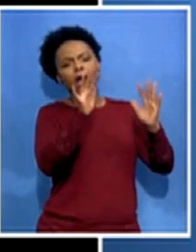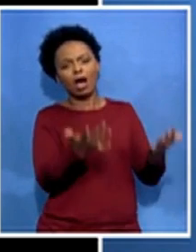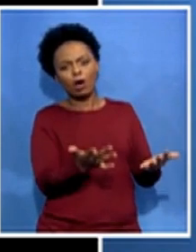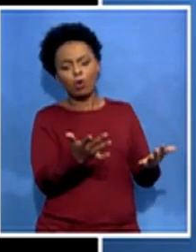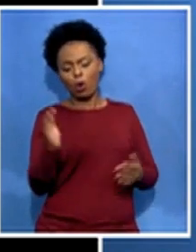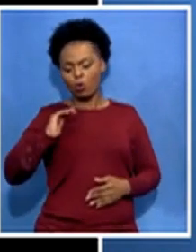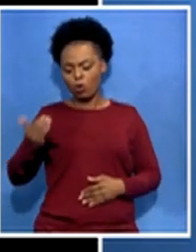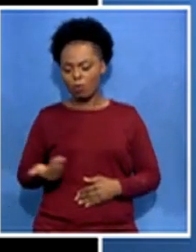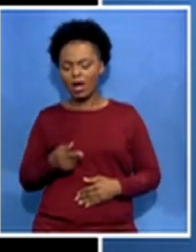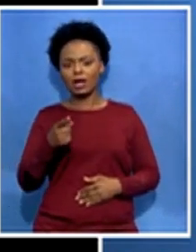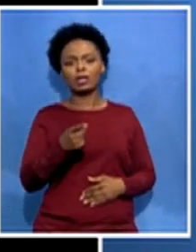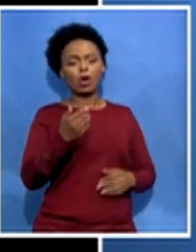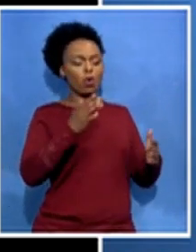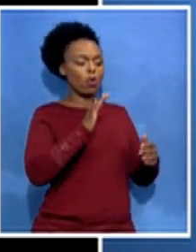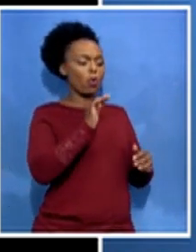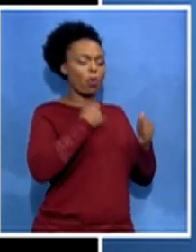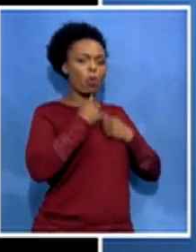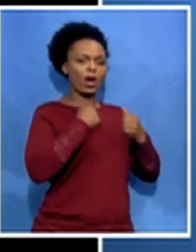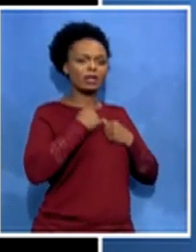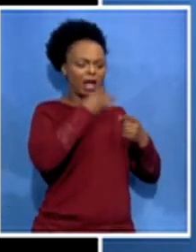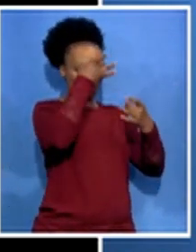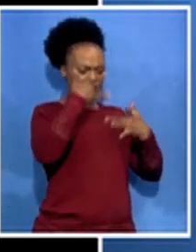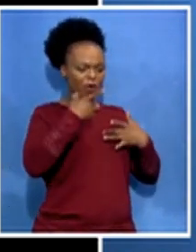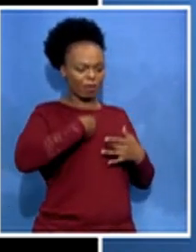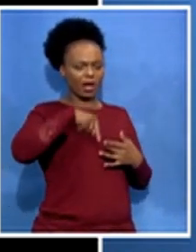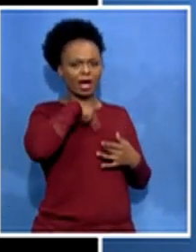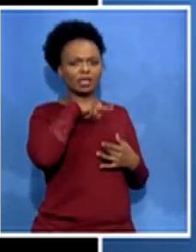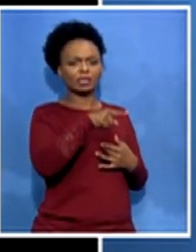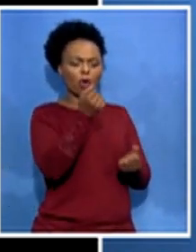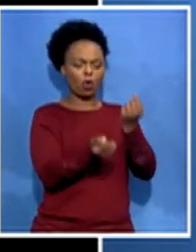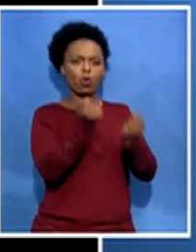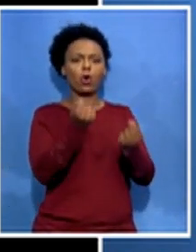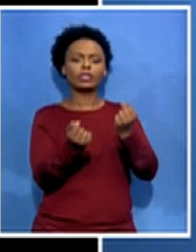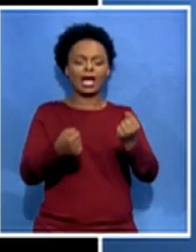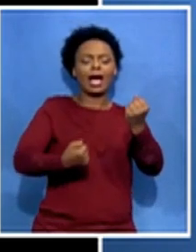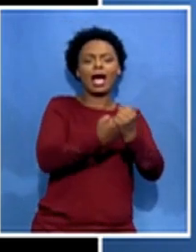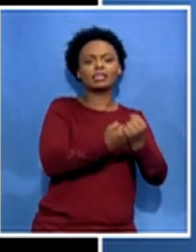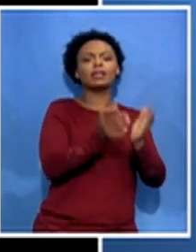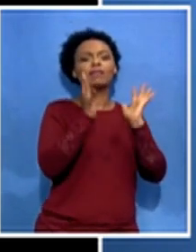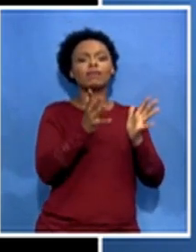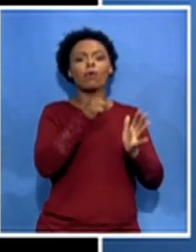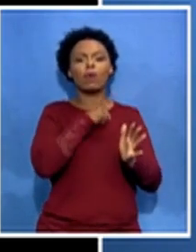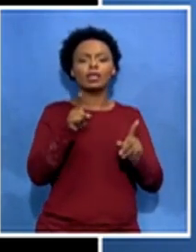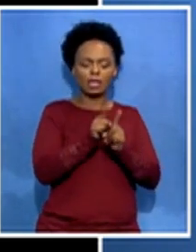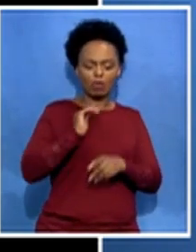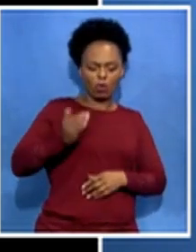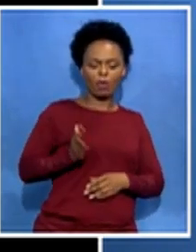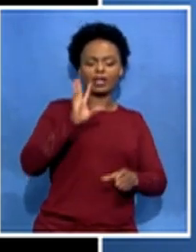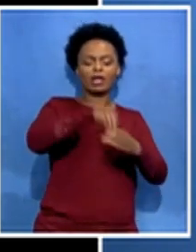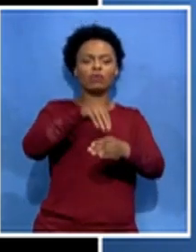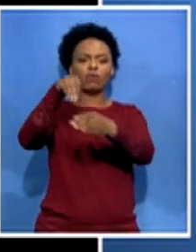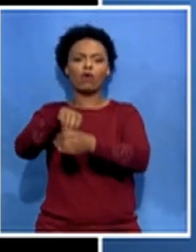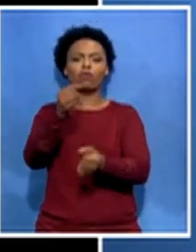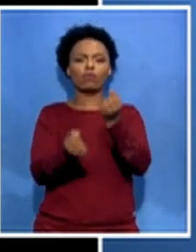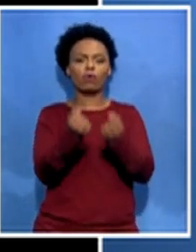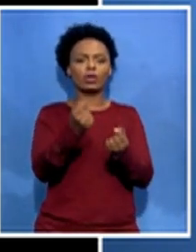did assist because they were also involved and this is what led to women in rwanda being able